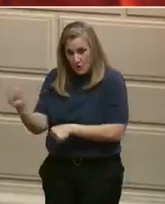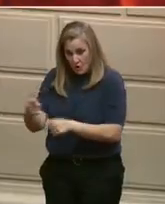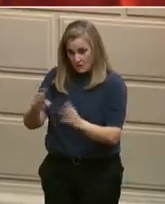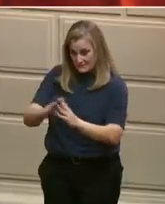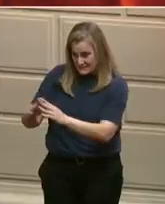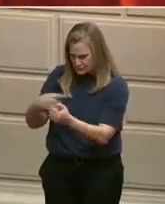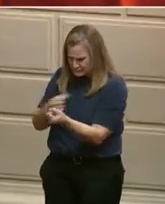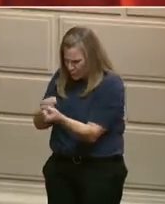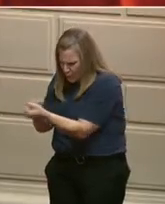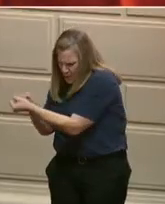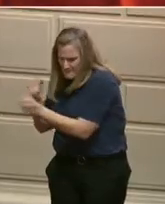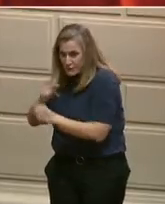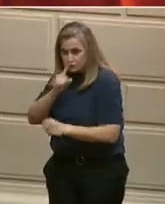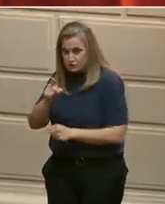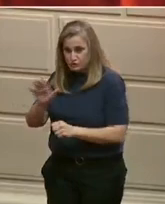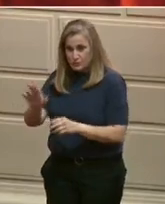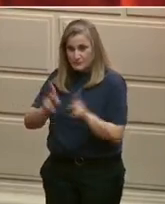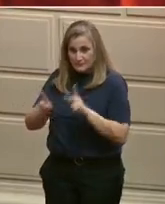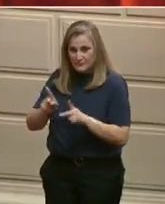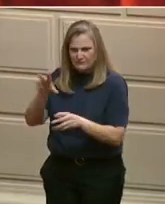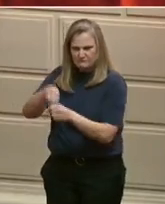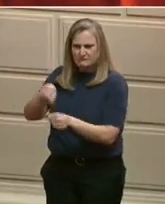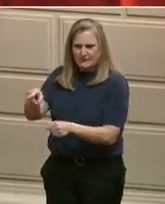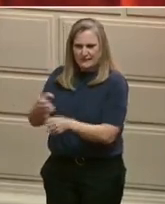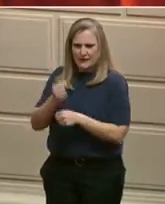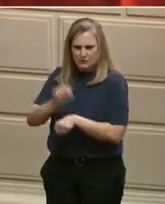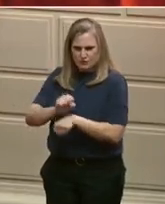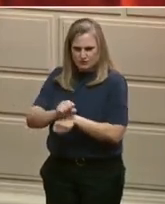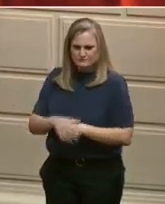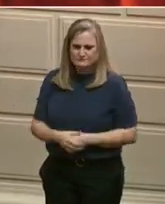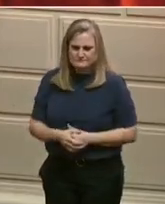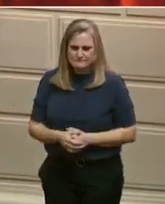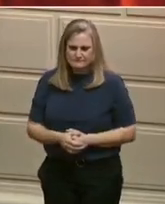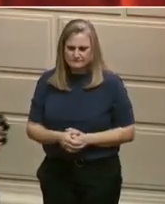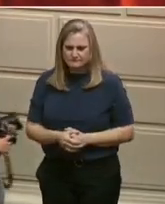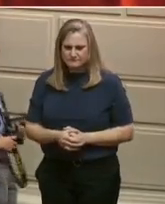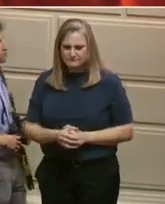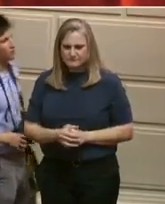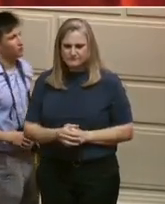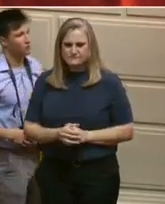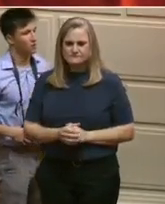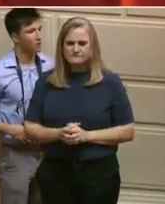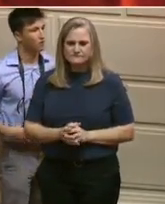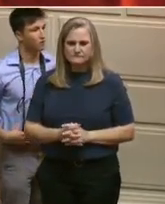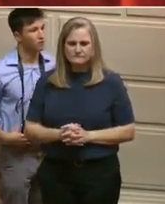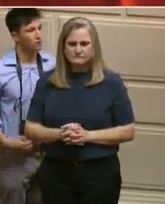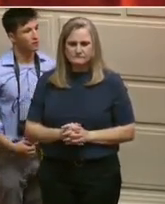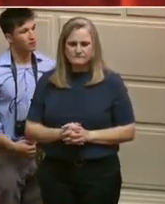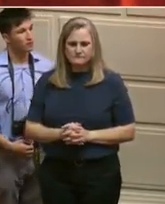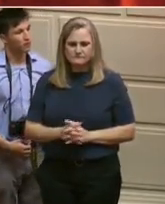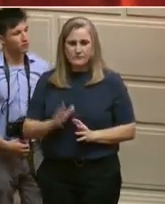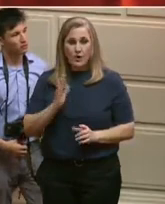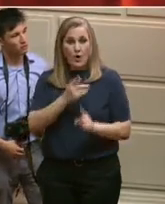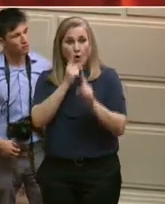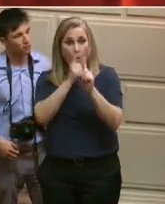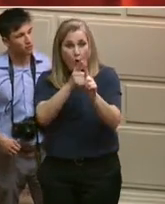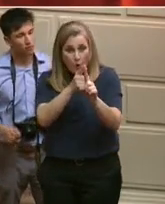A simple concept. Every home, every day, learning matters.